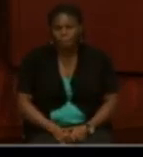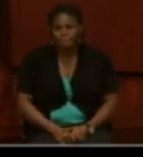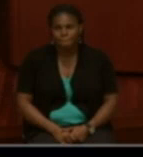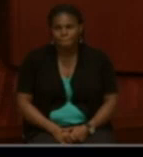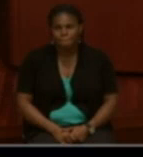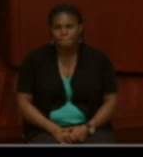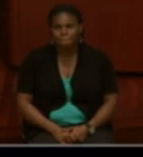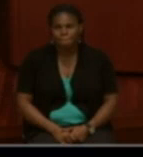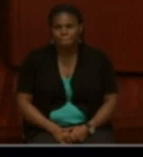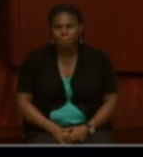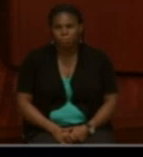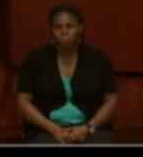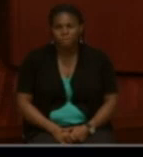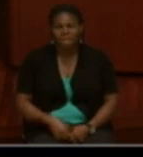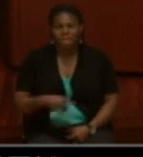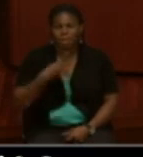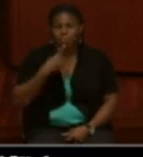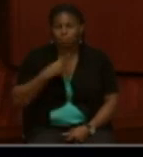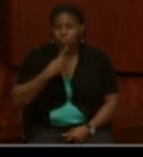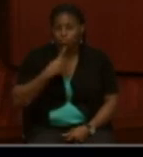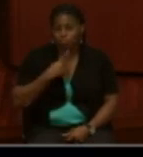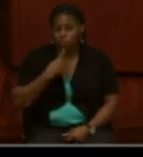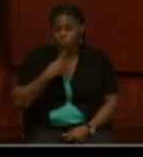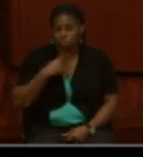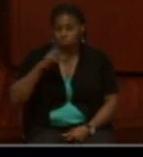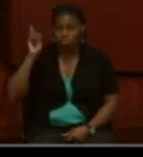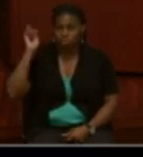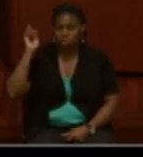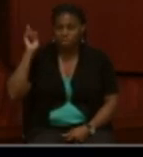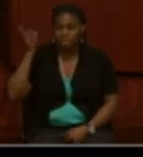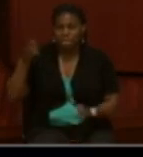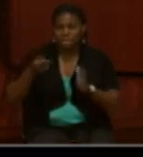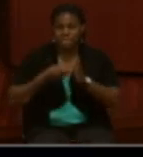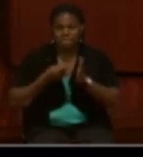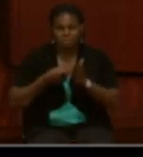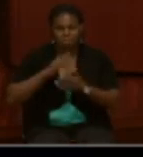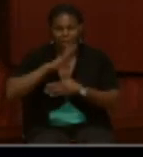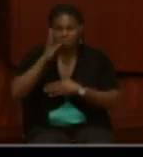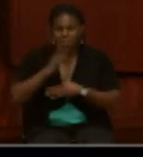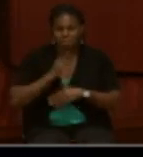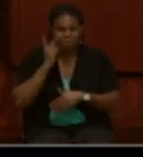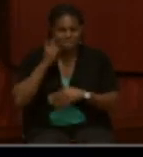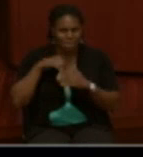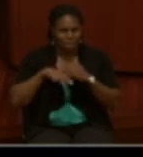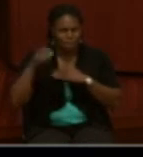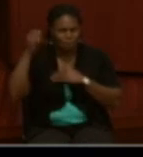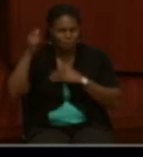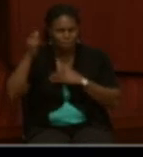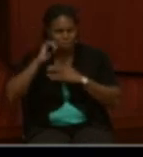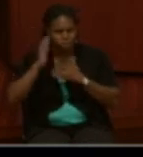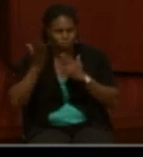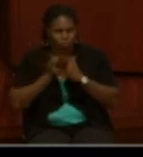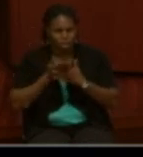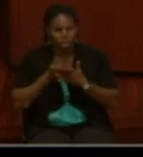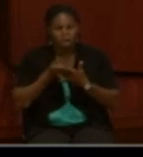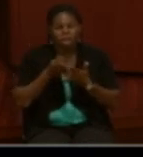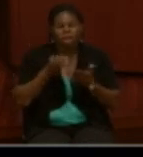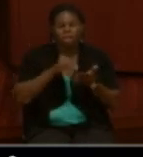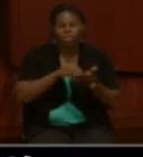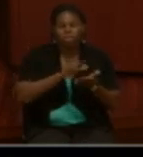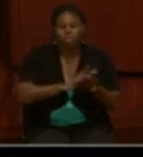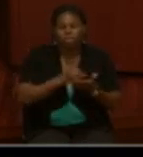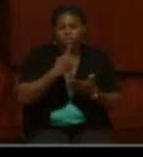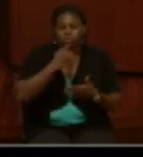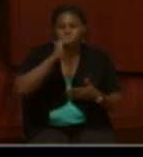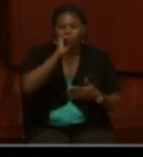Then last in red, and this is something I've never seen in a pension file before, the notation says this is the